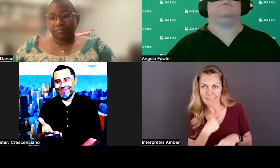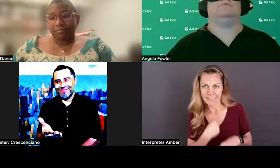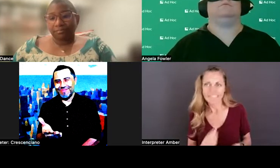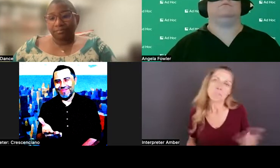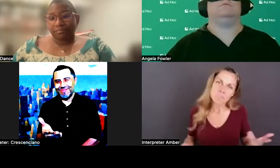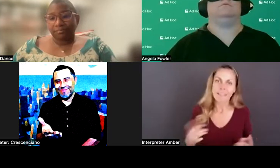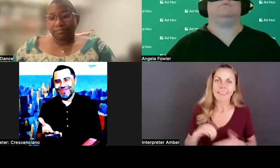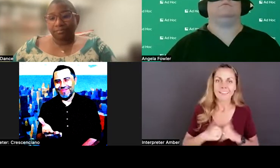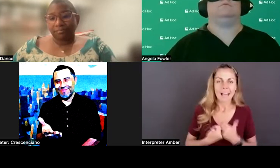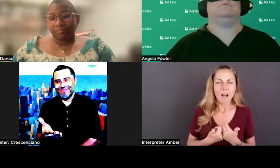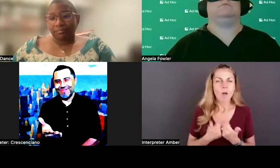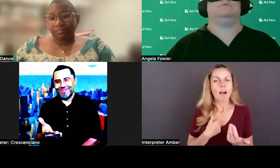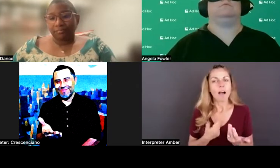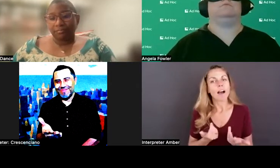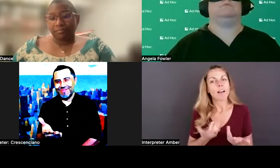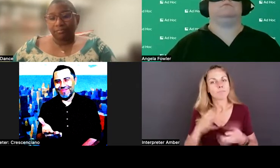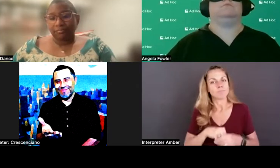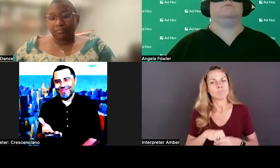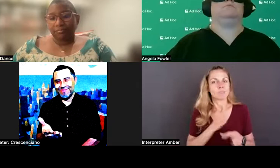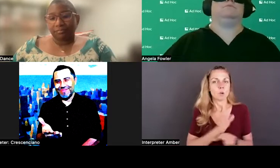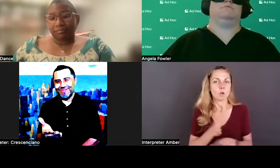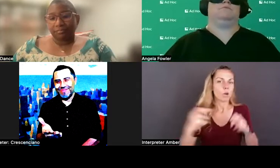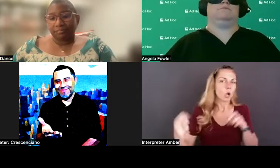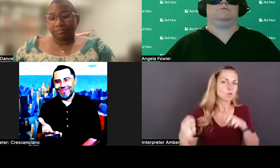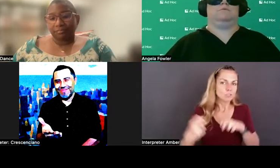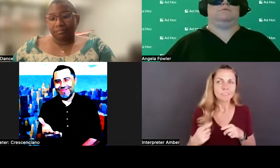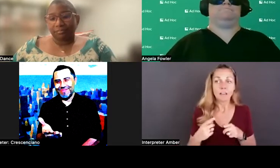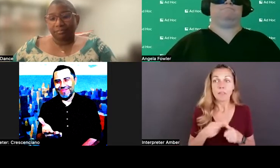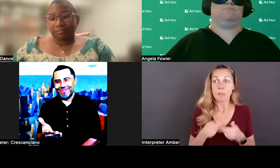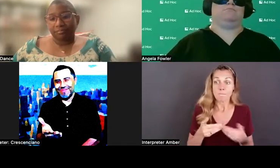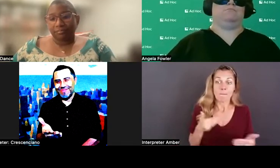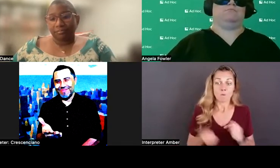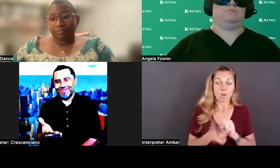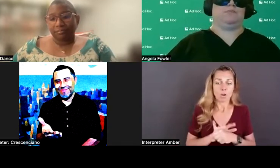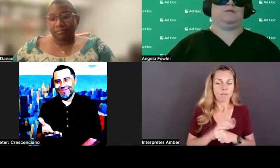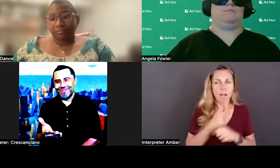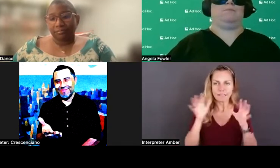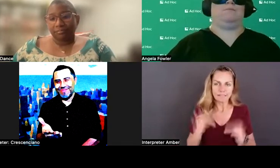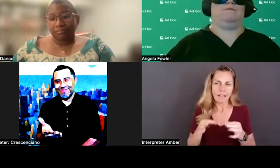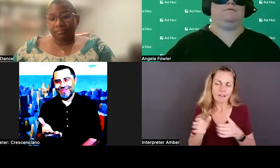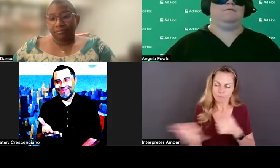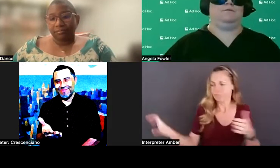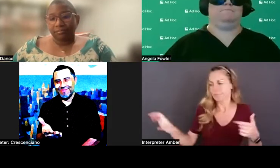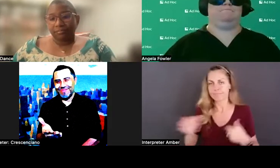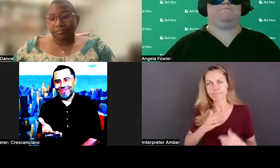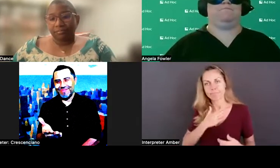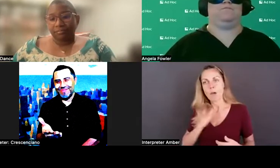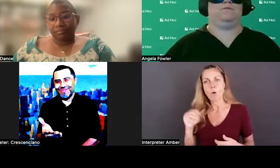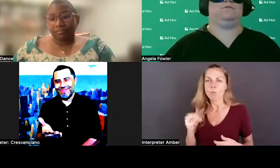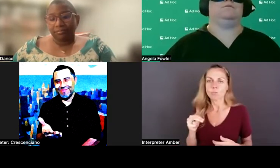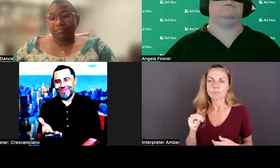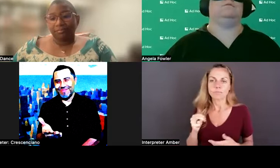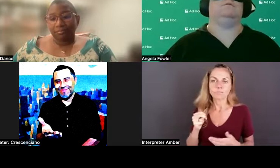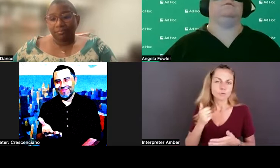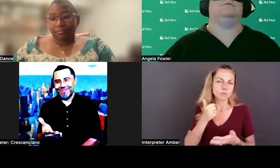got into career coaching. And then right before the pandemic, I decided to go off on my own to help, uh, to create a niche.